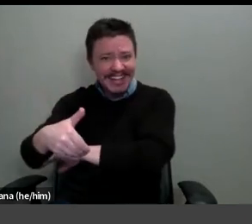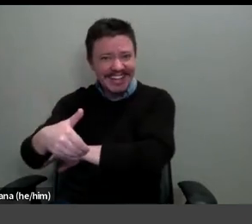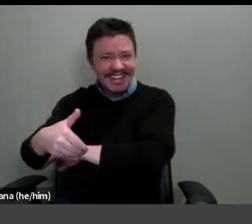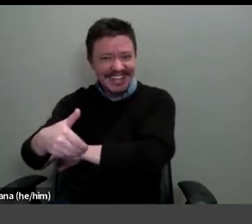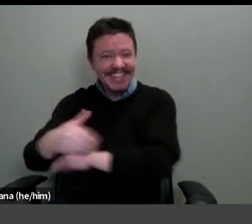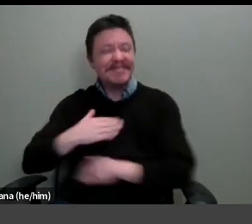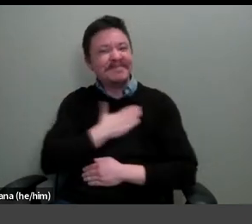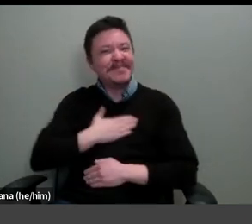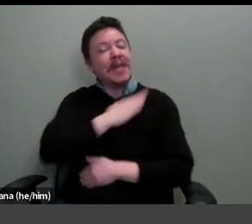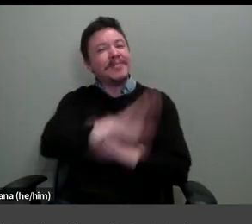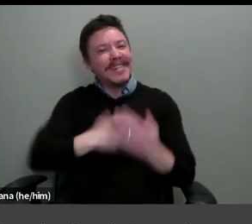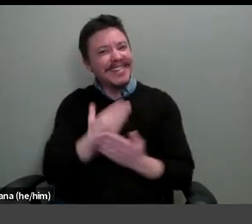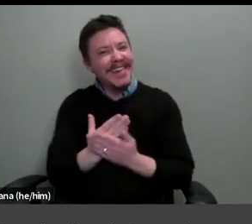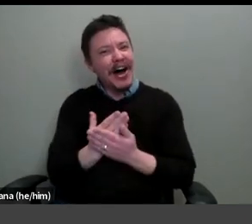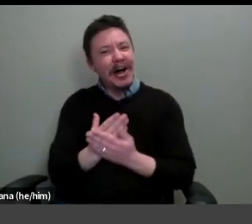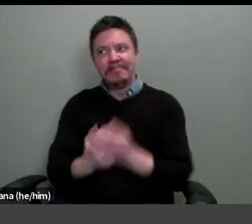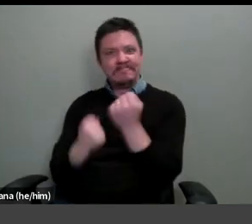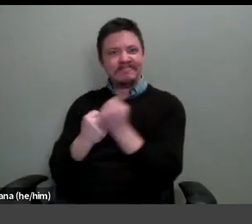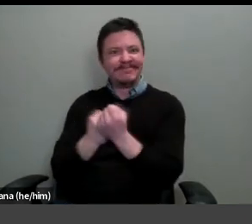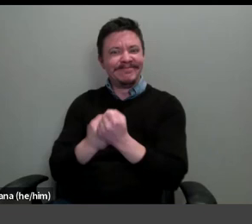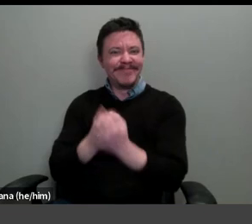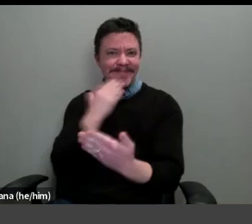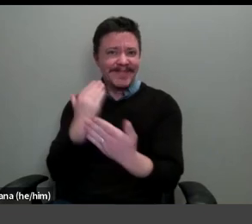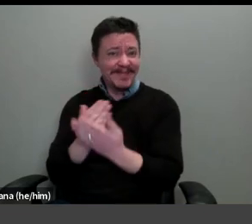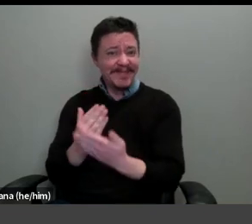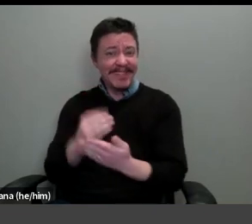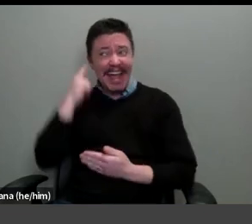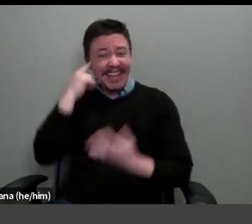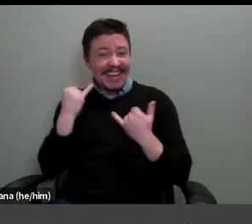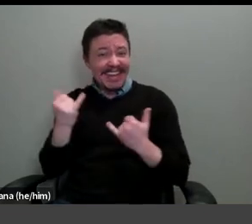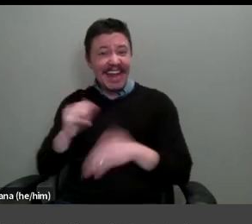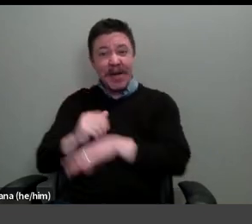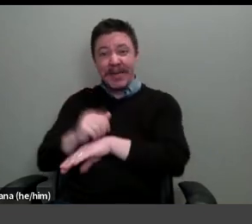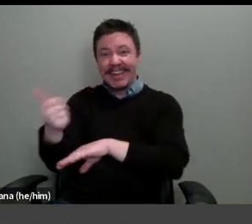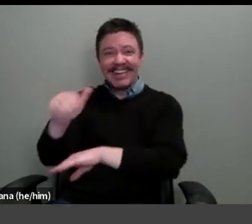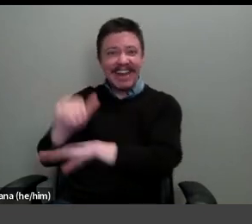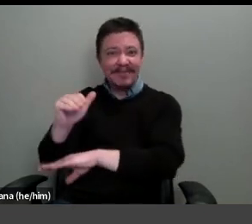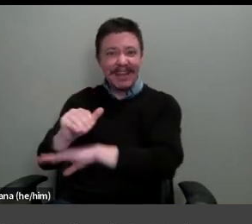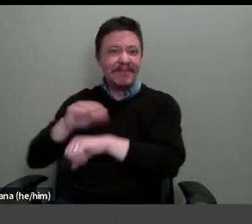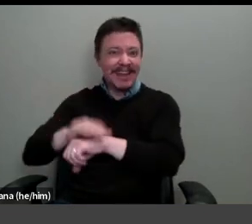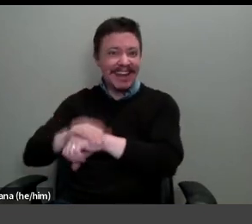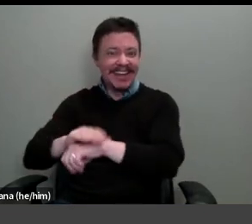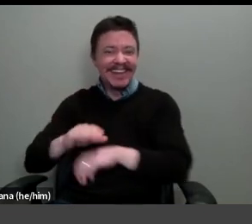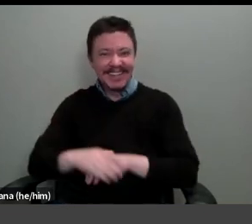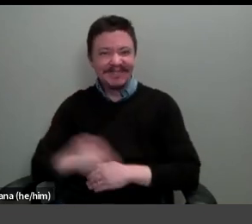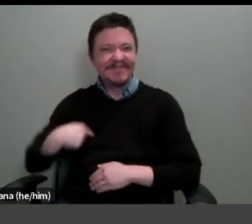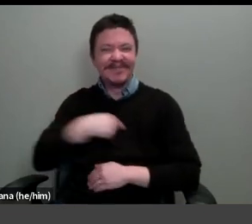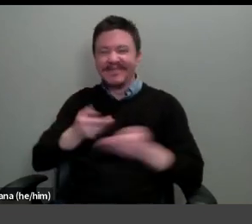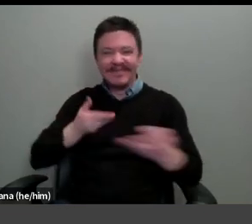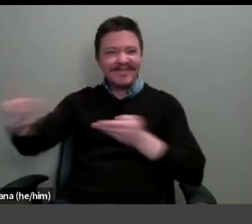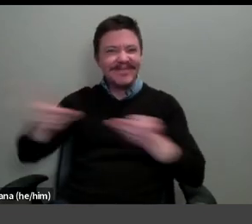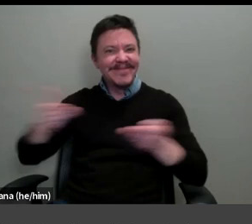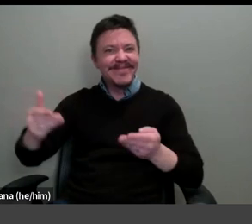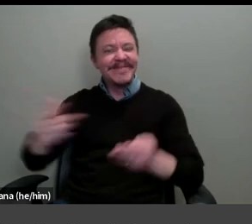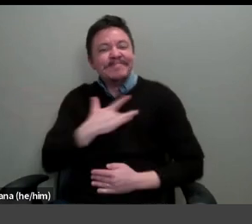Francesca extra credit. I believe it is now 10 p.m. in England. And so we welcome her with warm